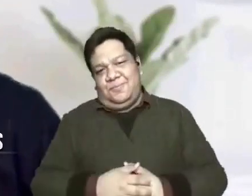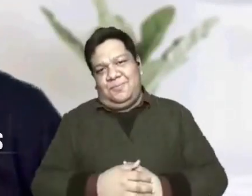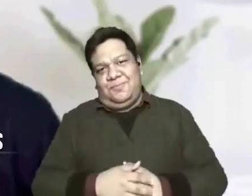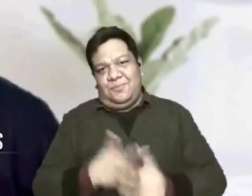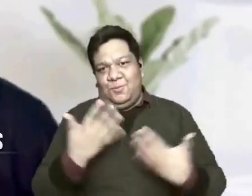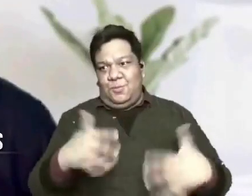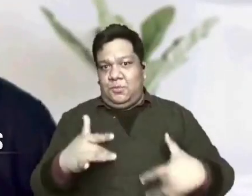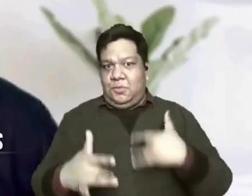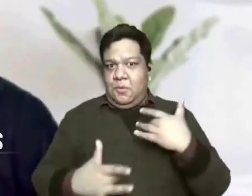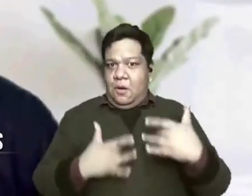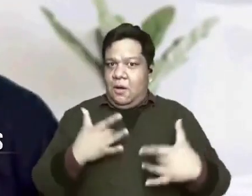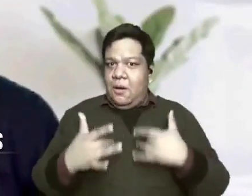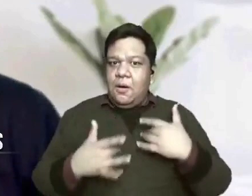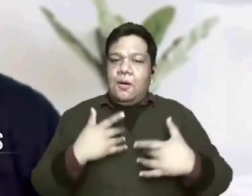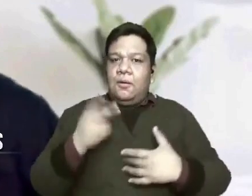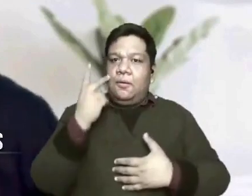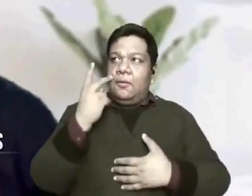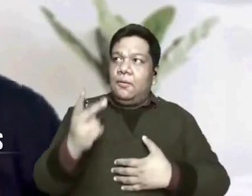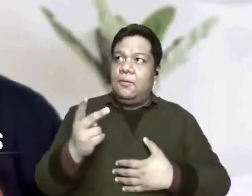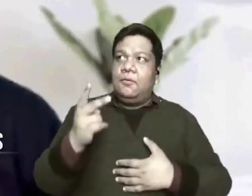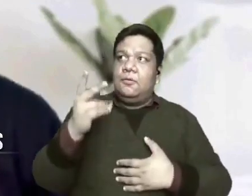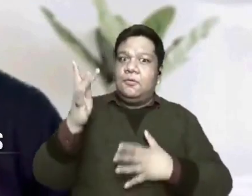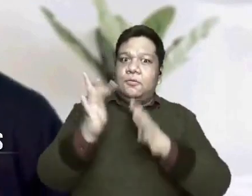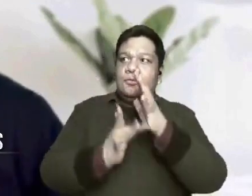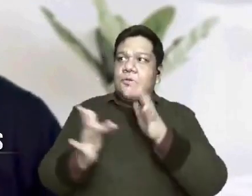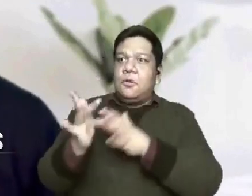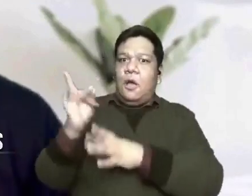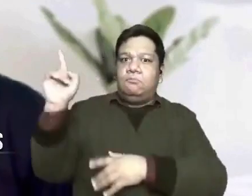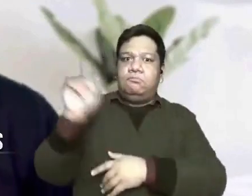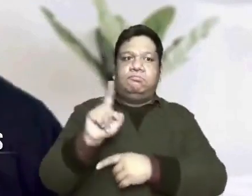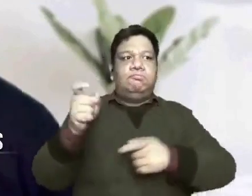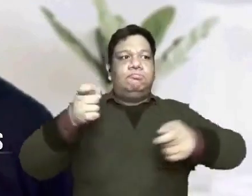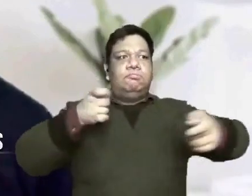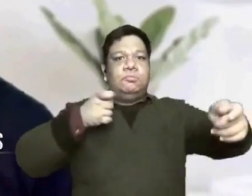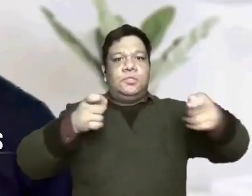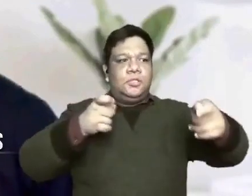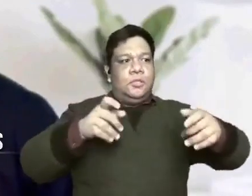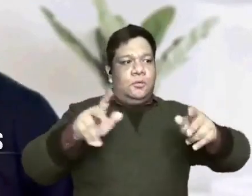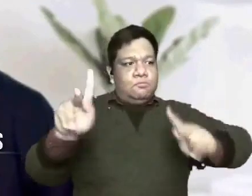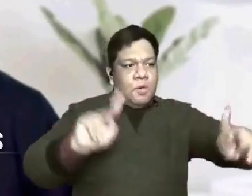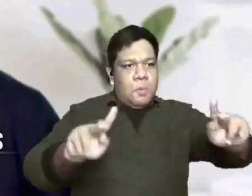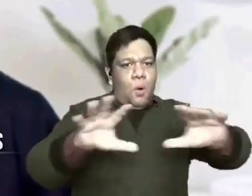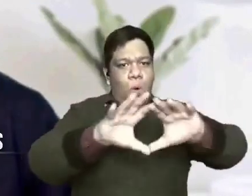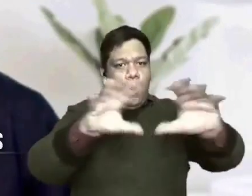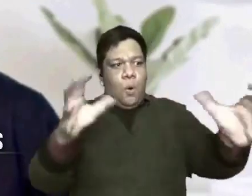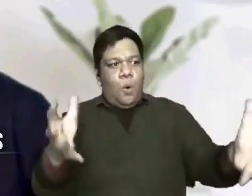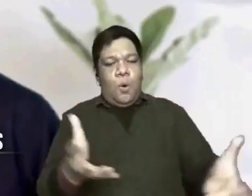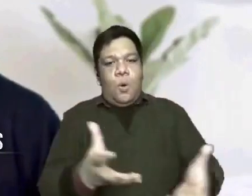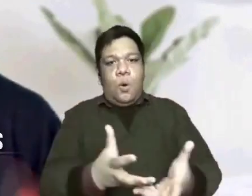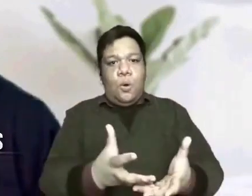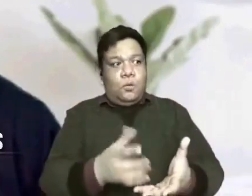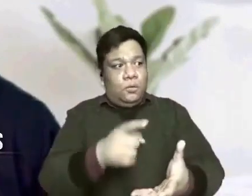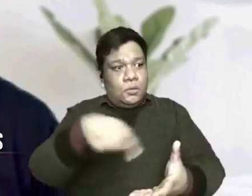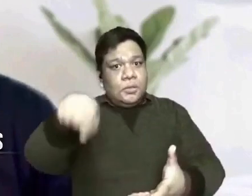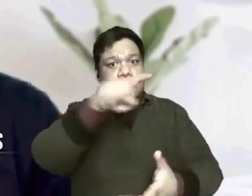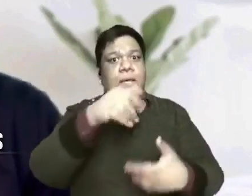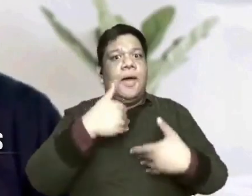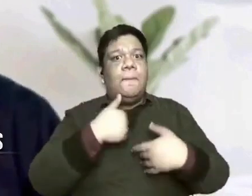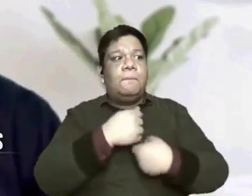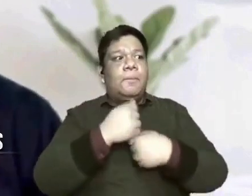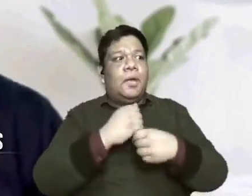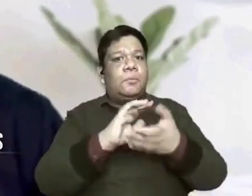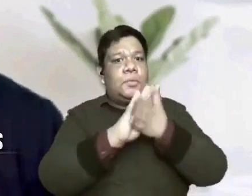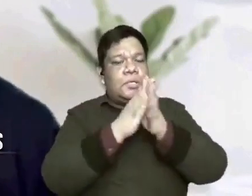isn't it exciting to see what difference when Christ rules in all the peoples of the world peacemakers